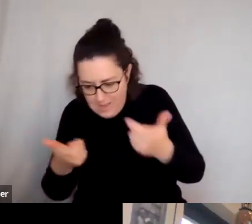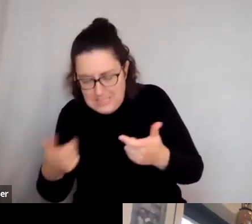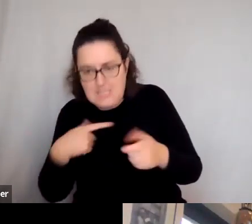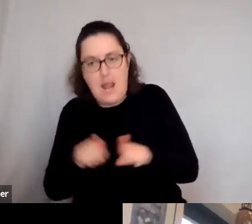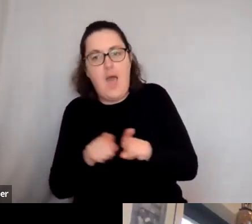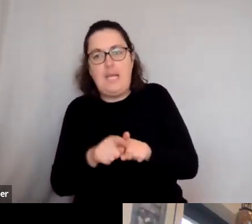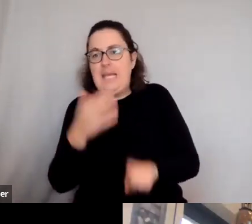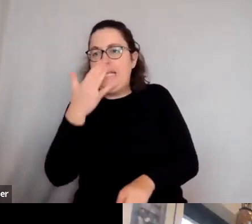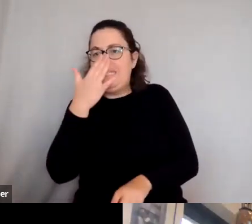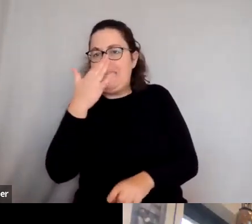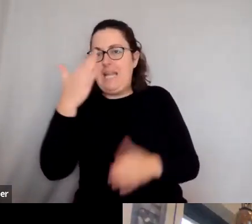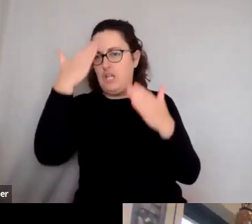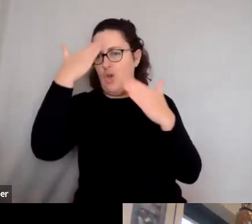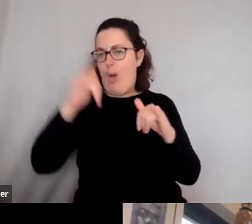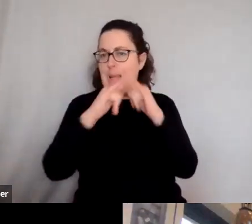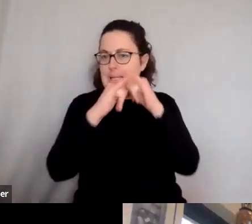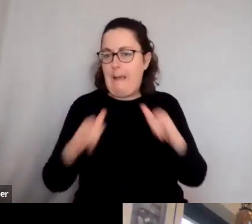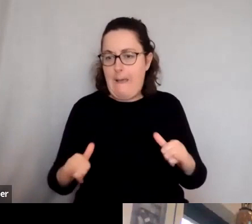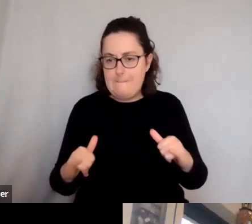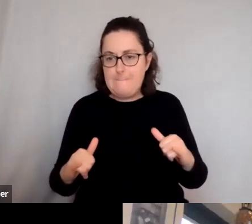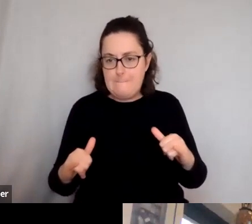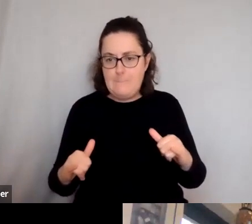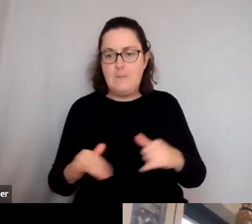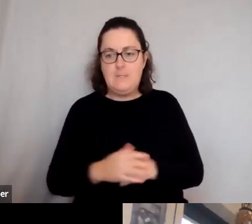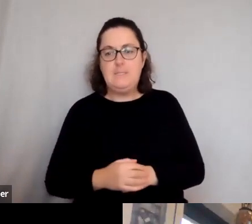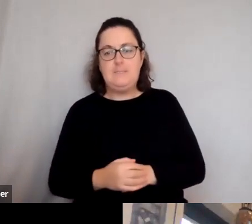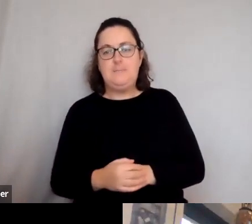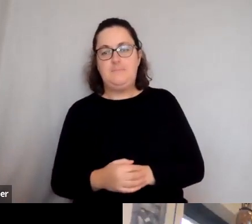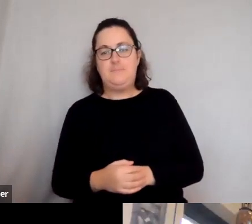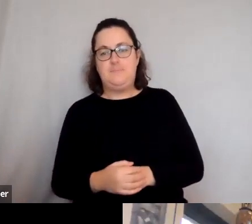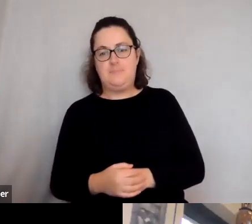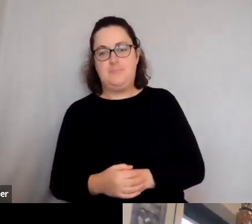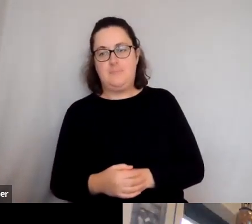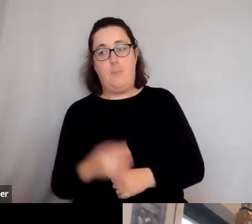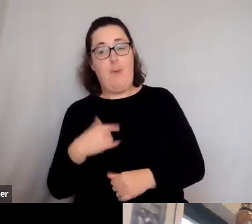holiday camp. But your parents thought you were doing something good.